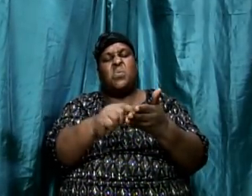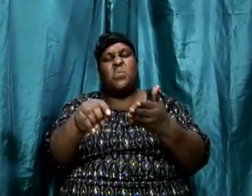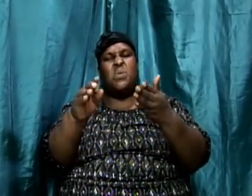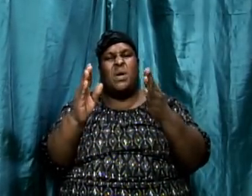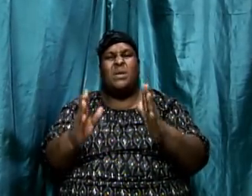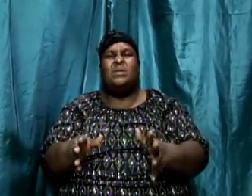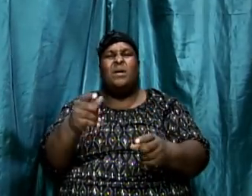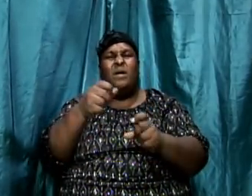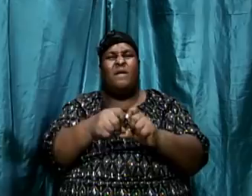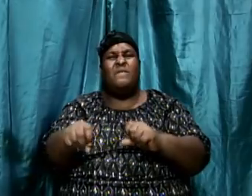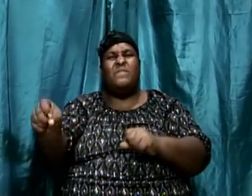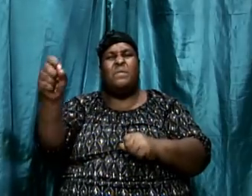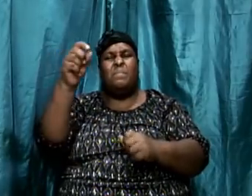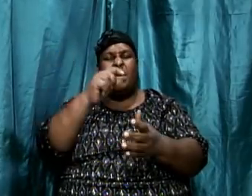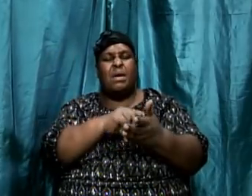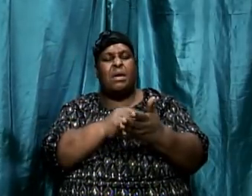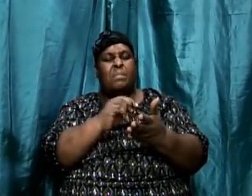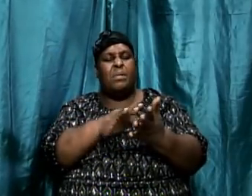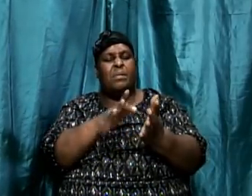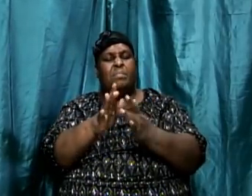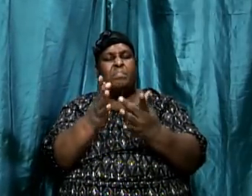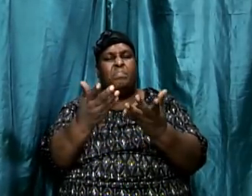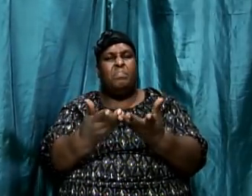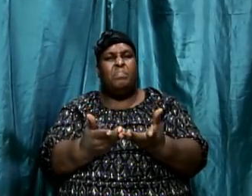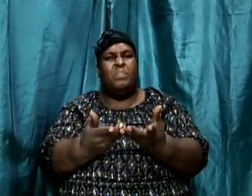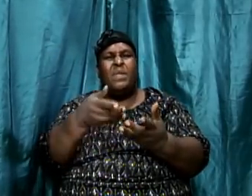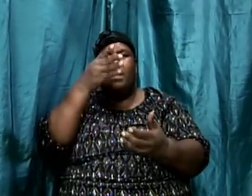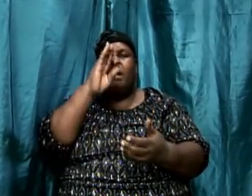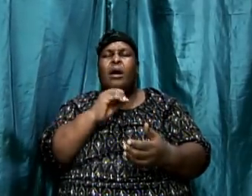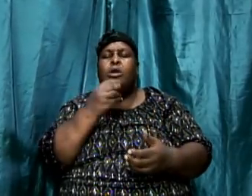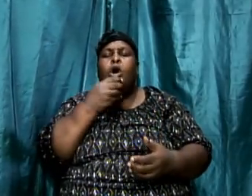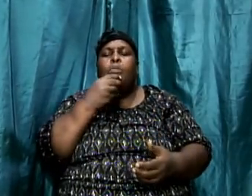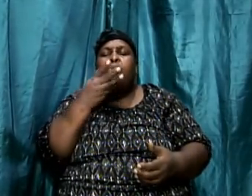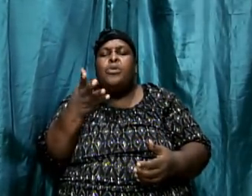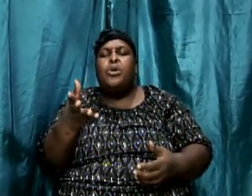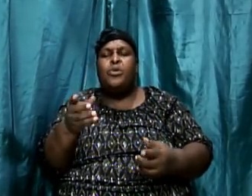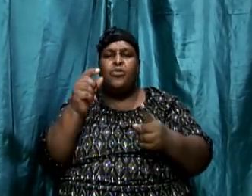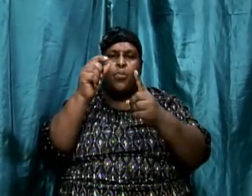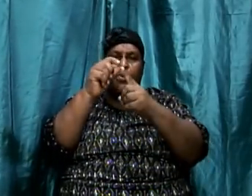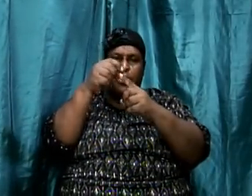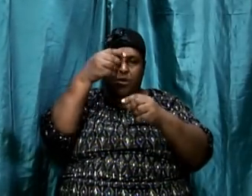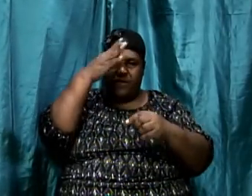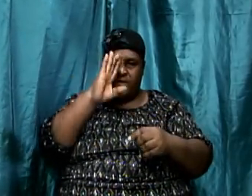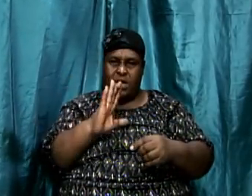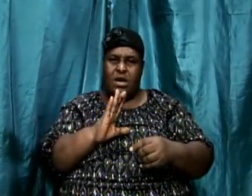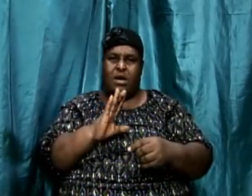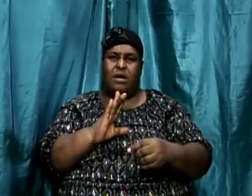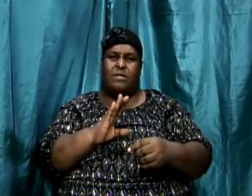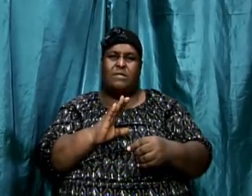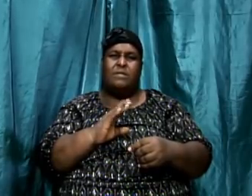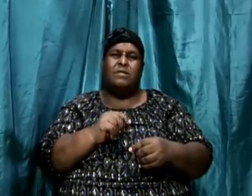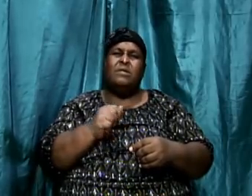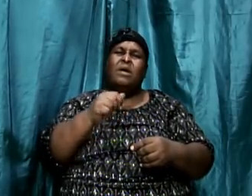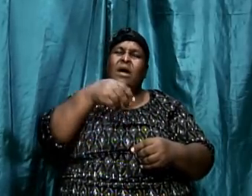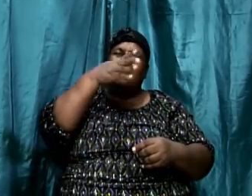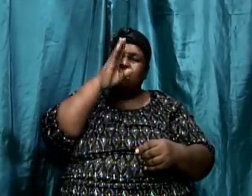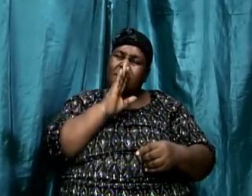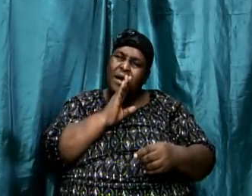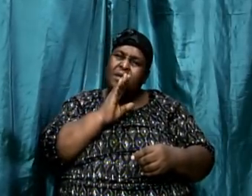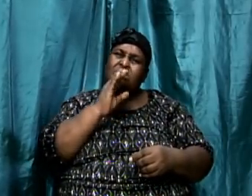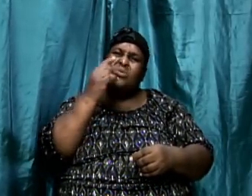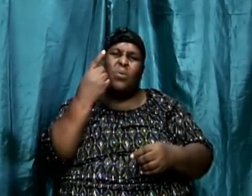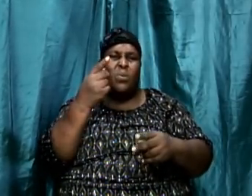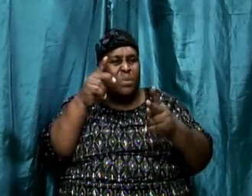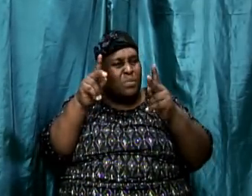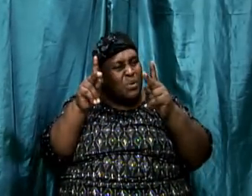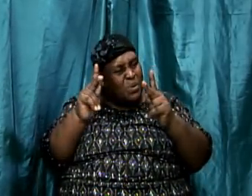breathed out the word of God and therefore, he is the person who authors the entire book. That is why from the book of Genesis to the book